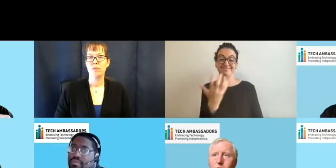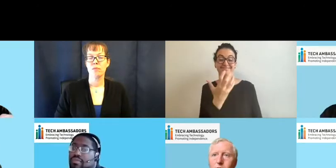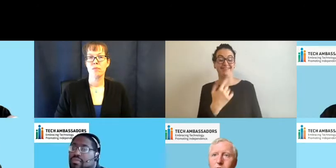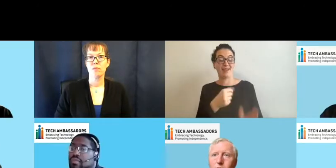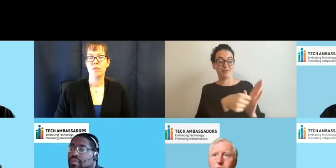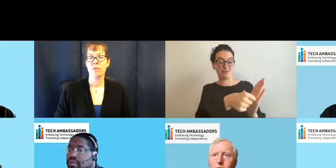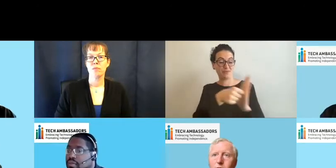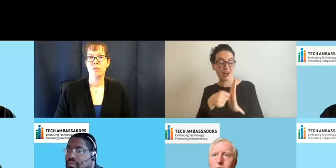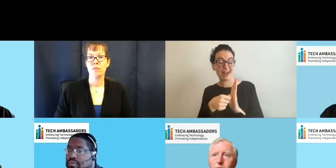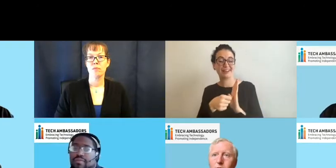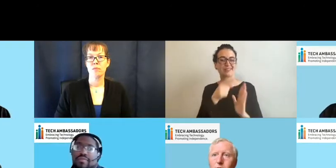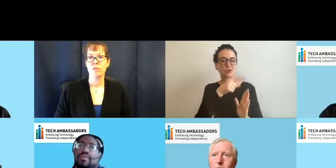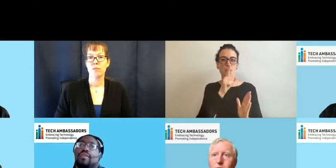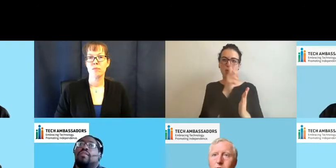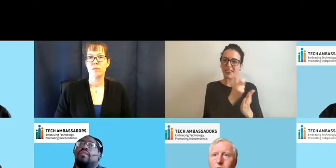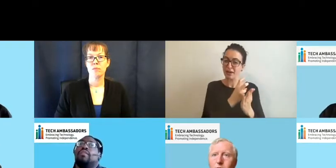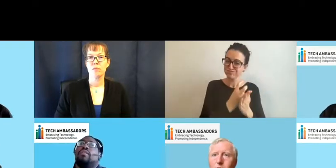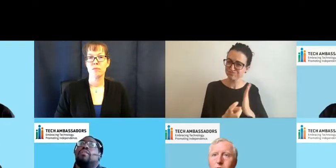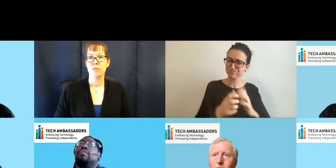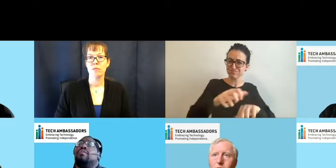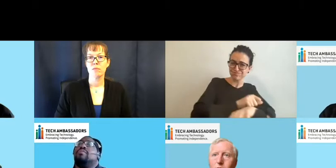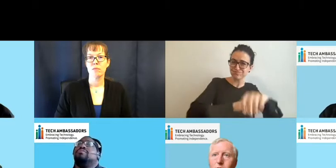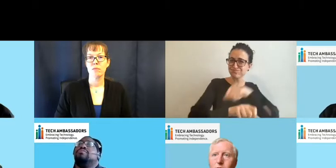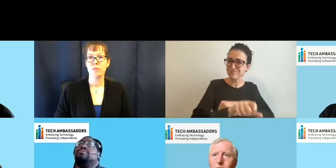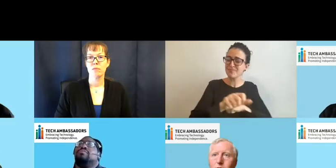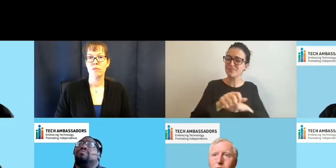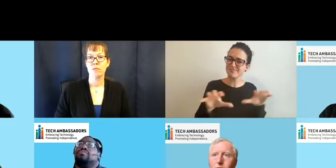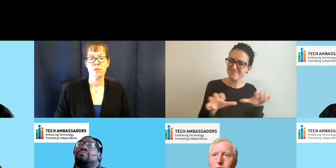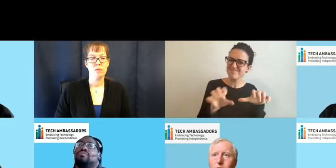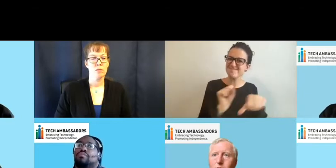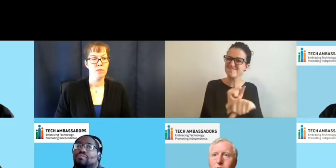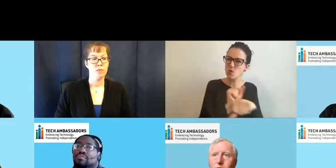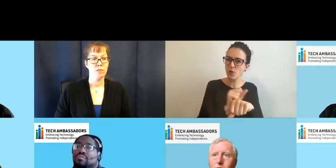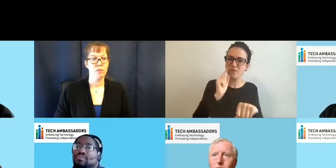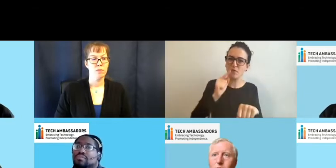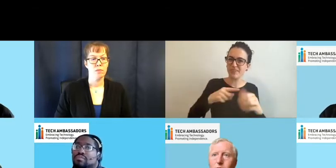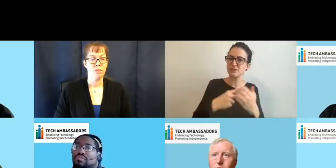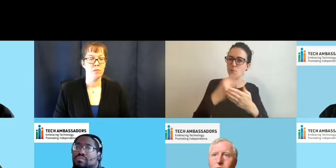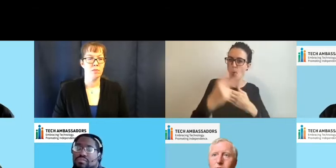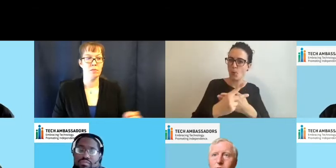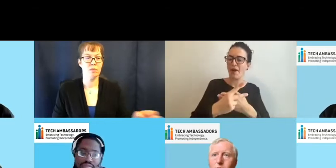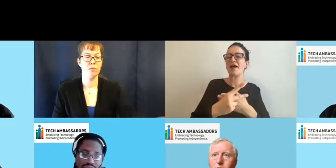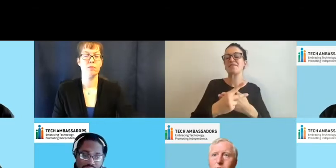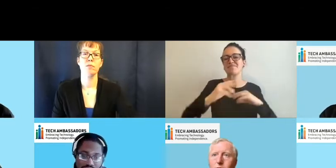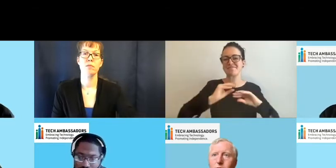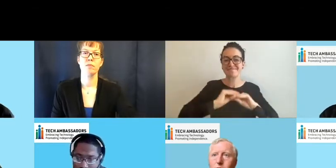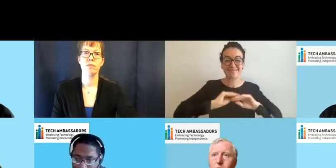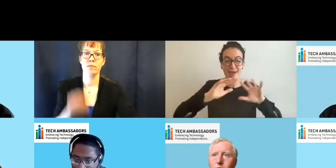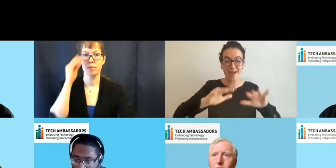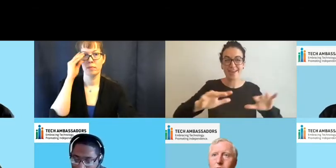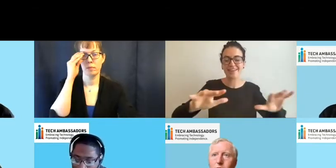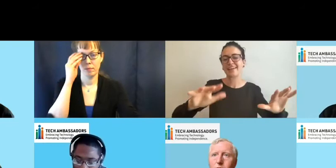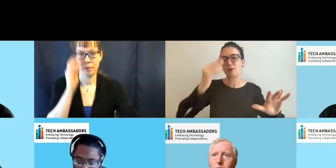invested you were in, uh, the program, getting the word out. Um, just spreading the, your